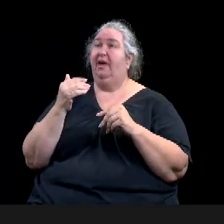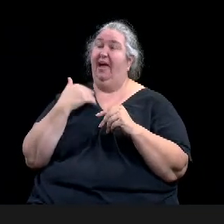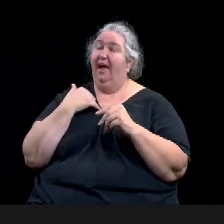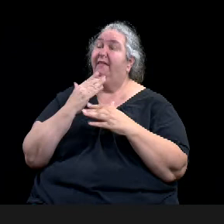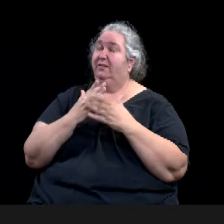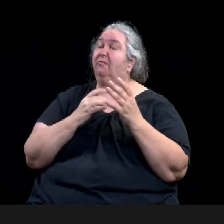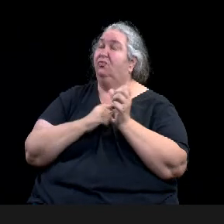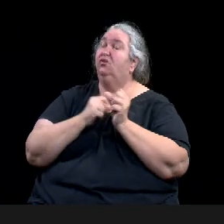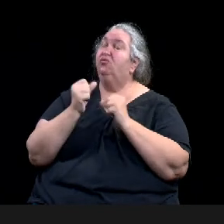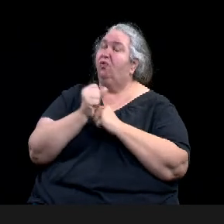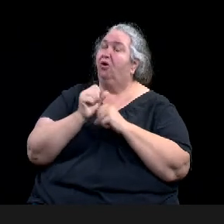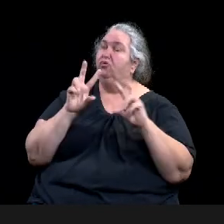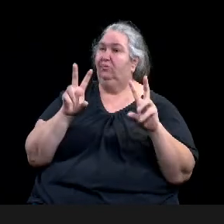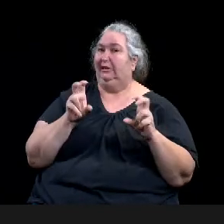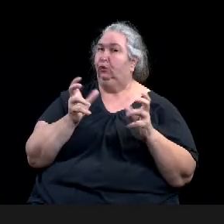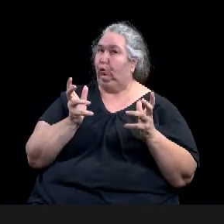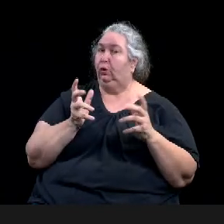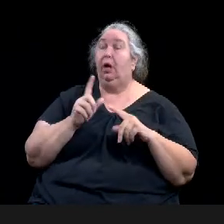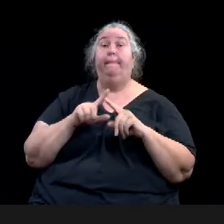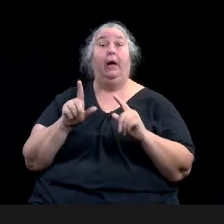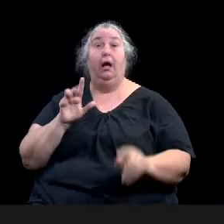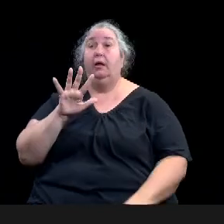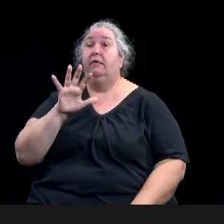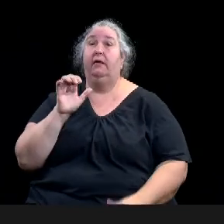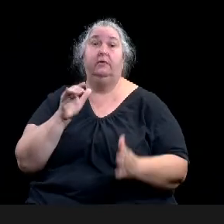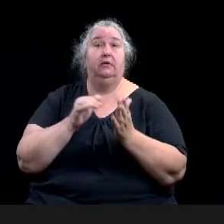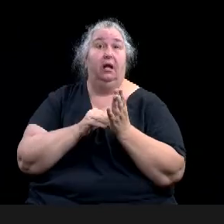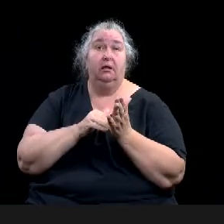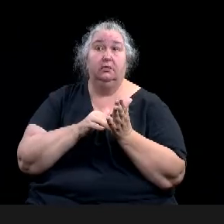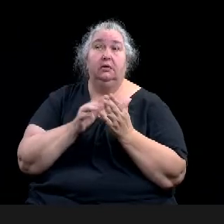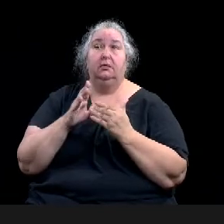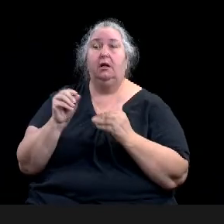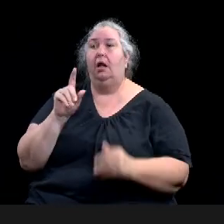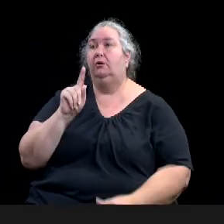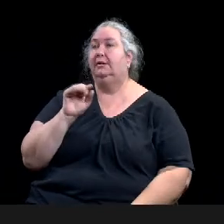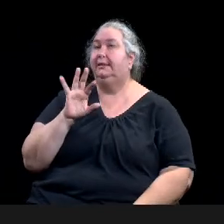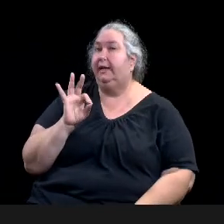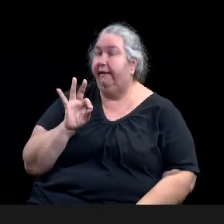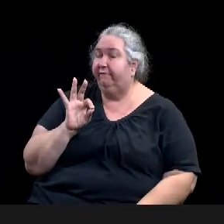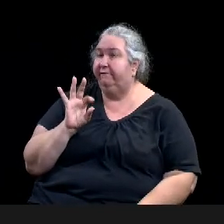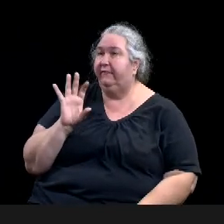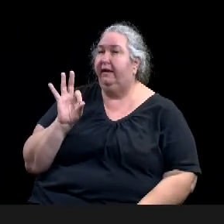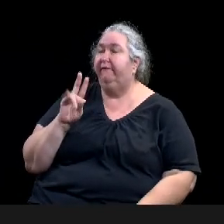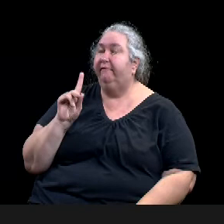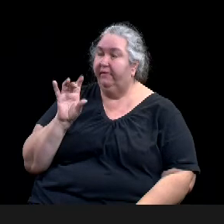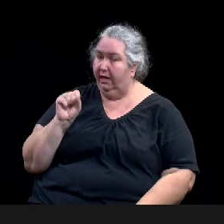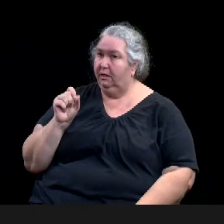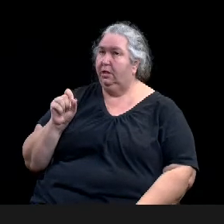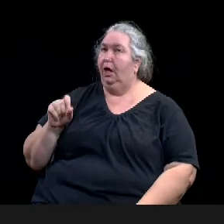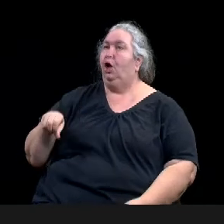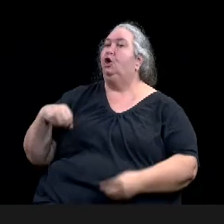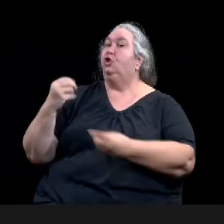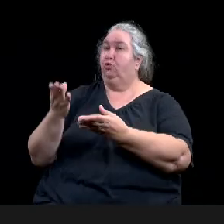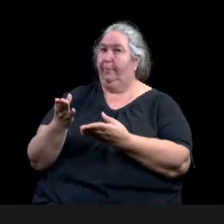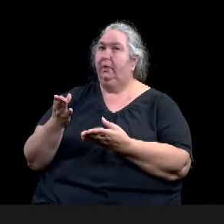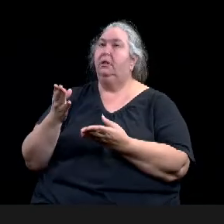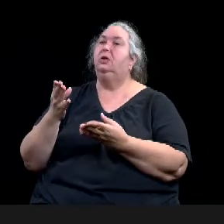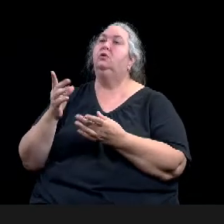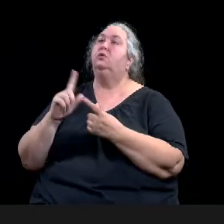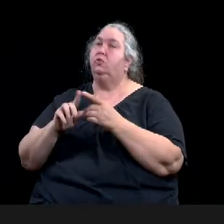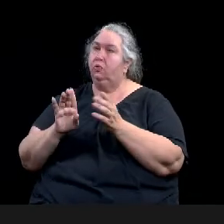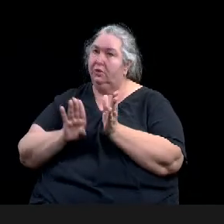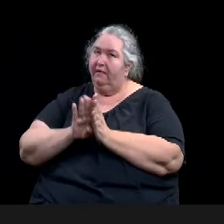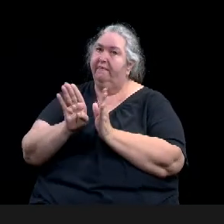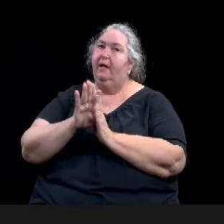to develop the research center and $900,000 in bond funds for the Knox center. Uh,